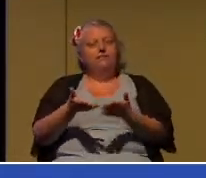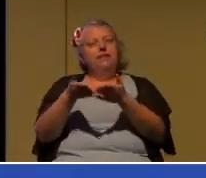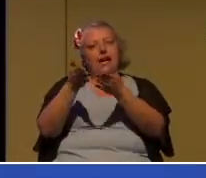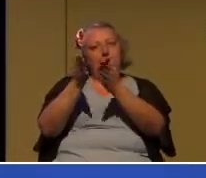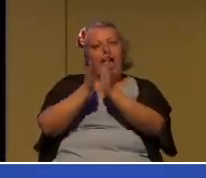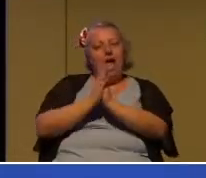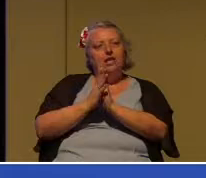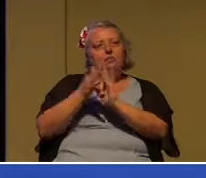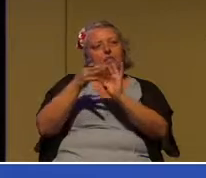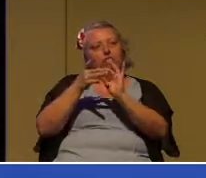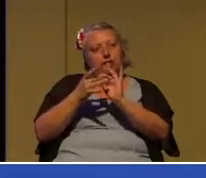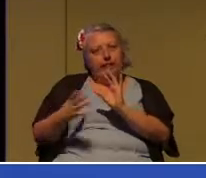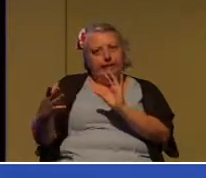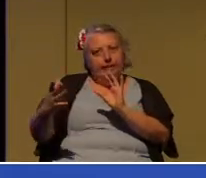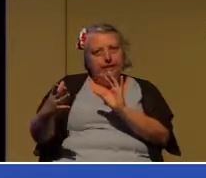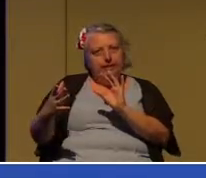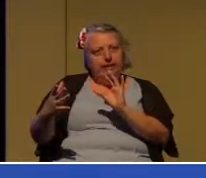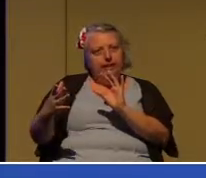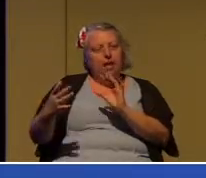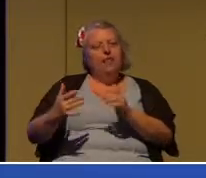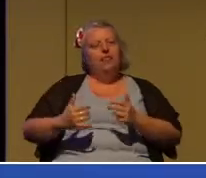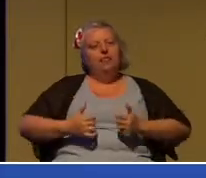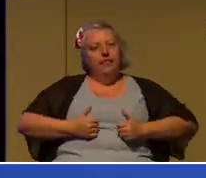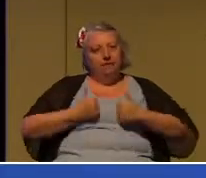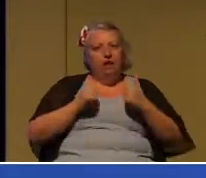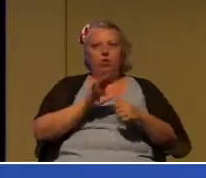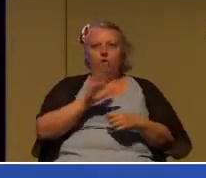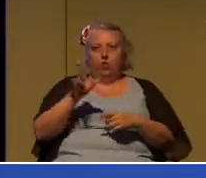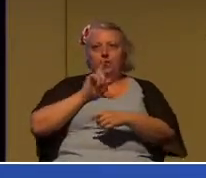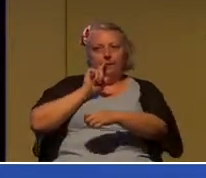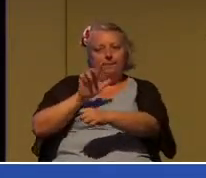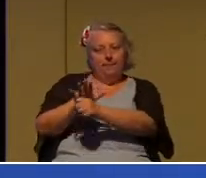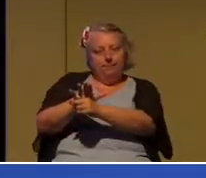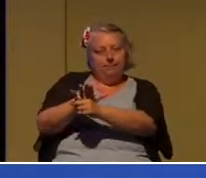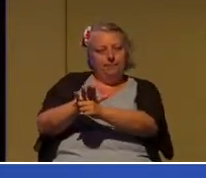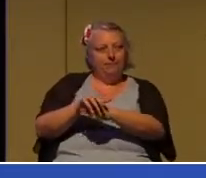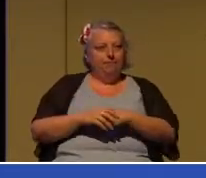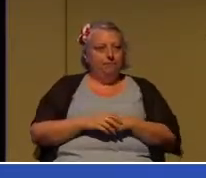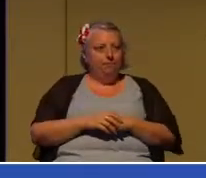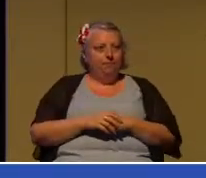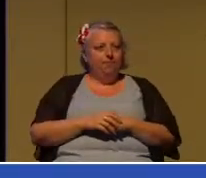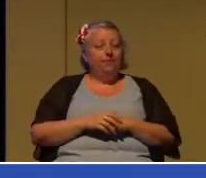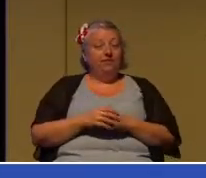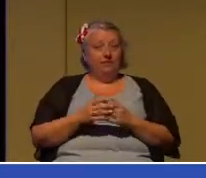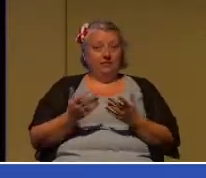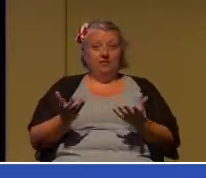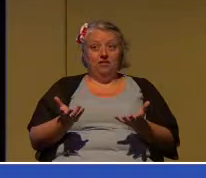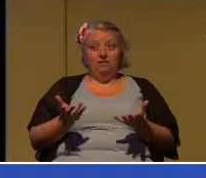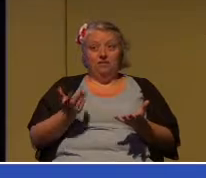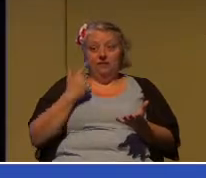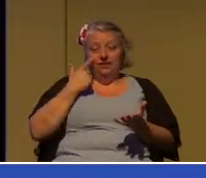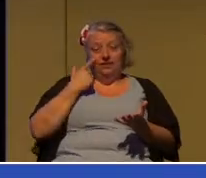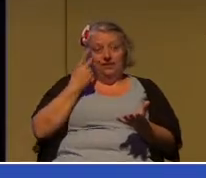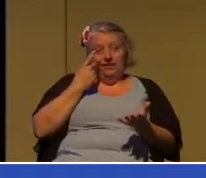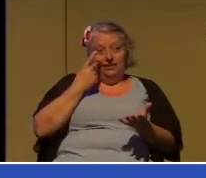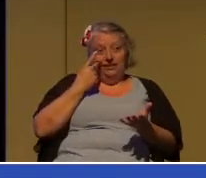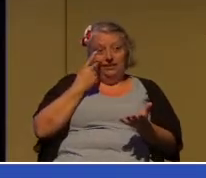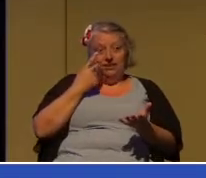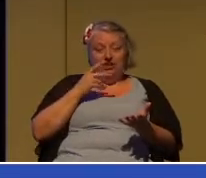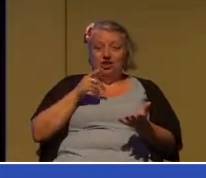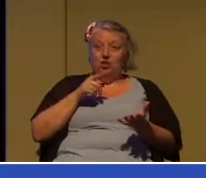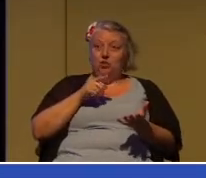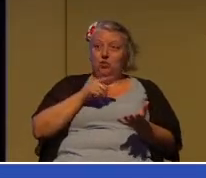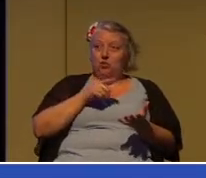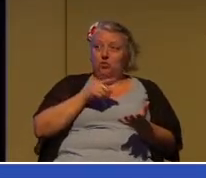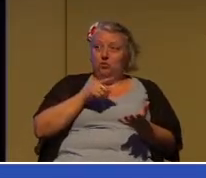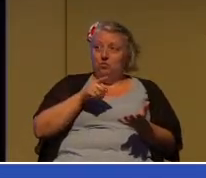out your commitment. Do you see how important that is? Because you see, you may think you don't matter,